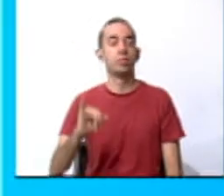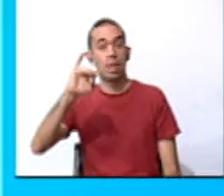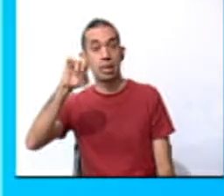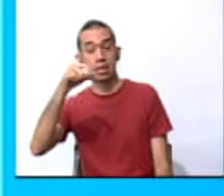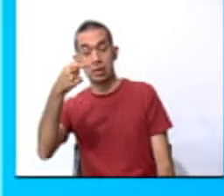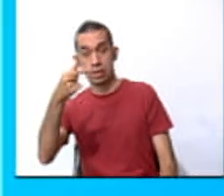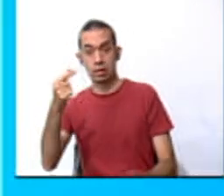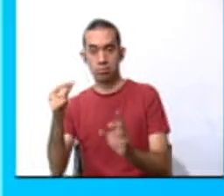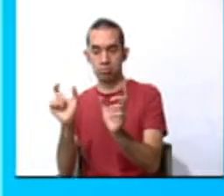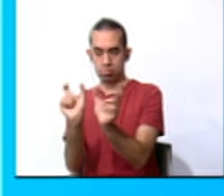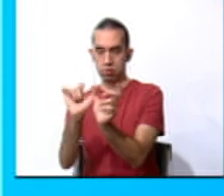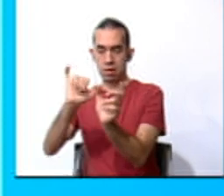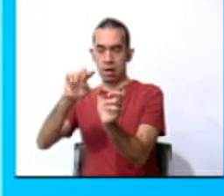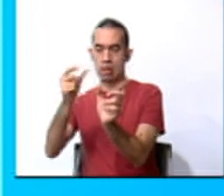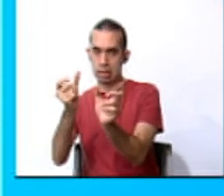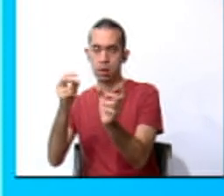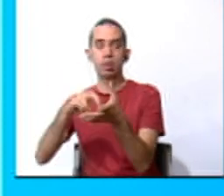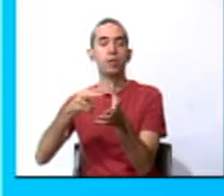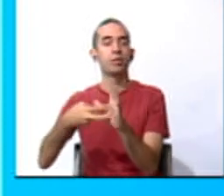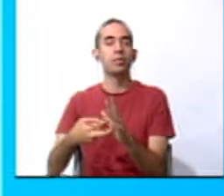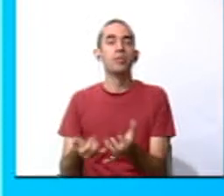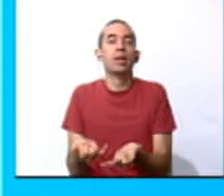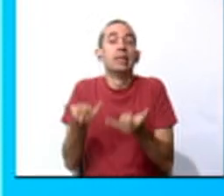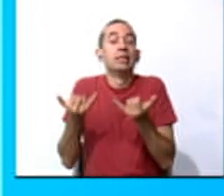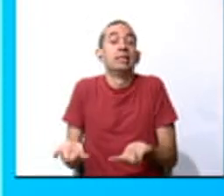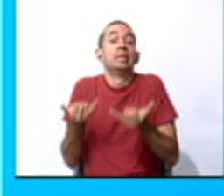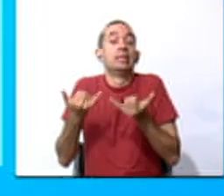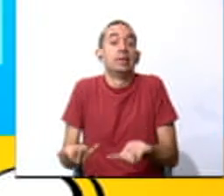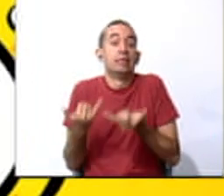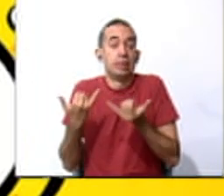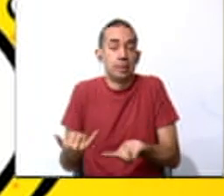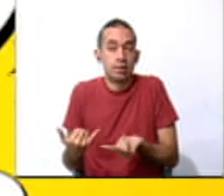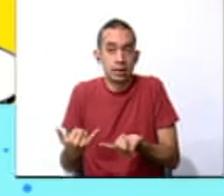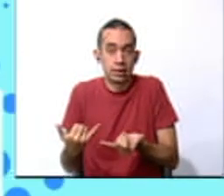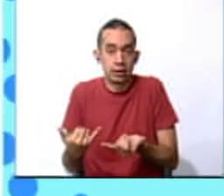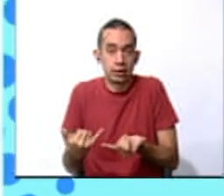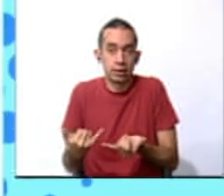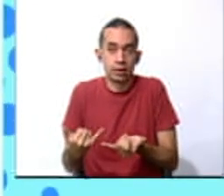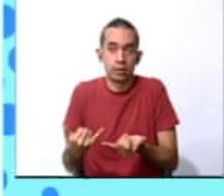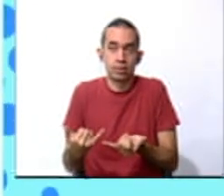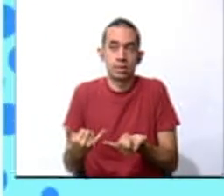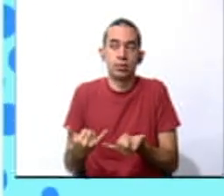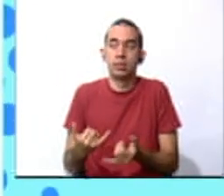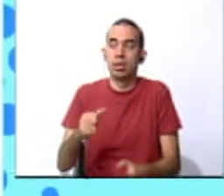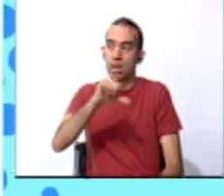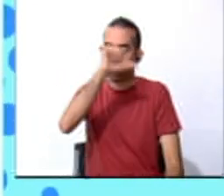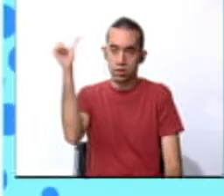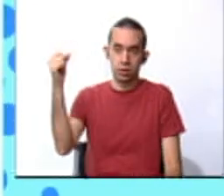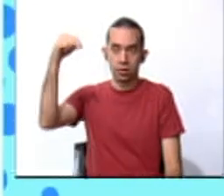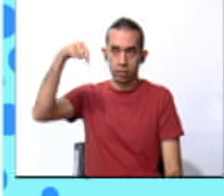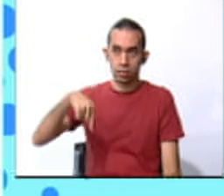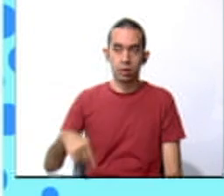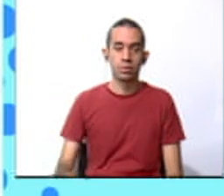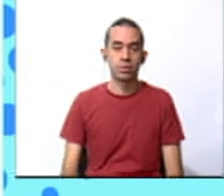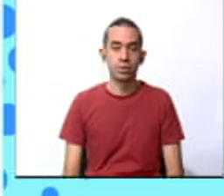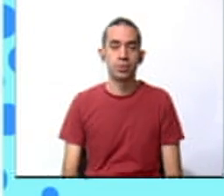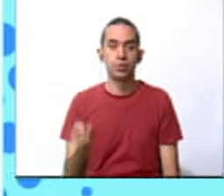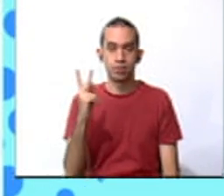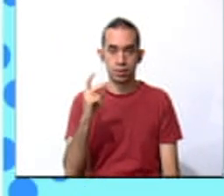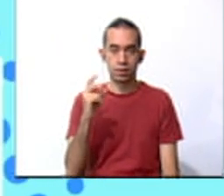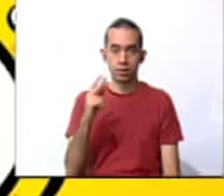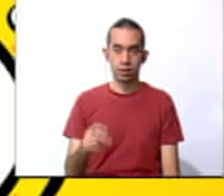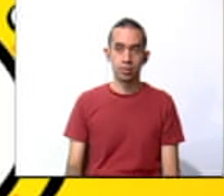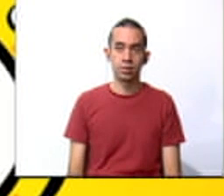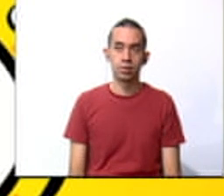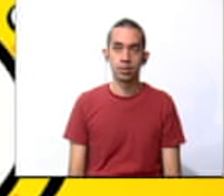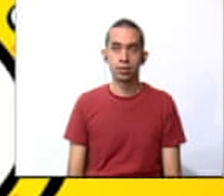sound means that it is happening right now. It's the blue arrow. Okay. The